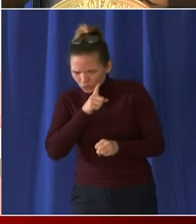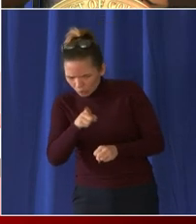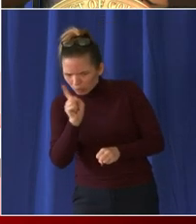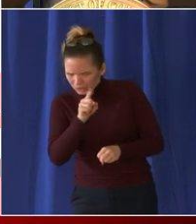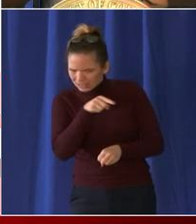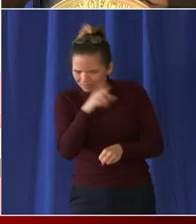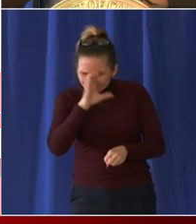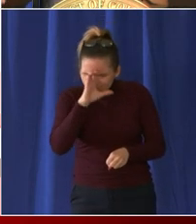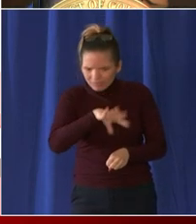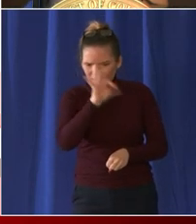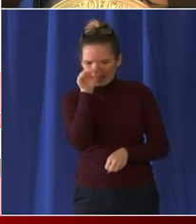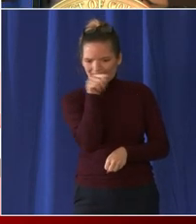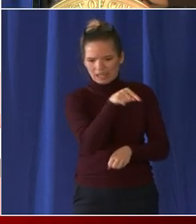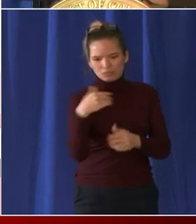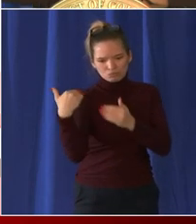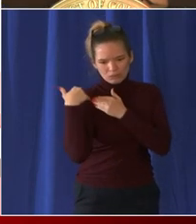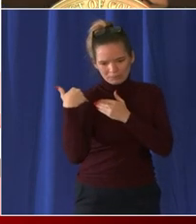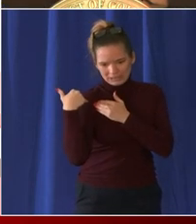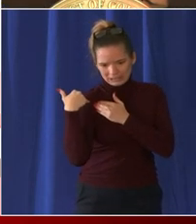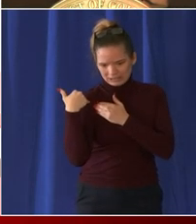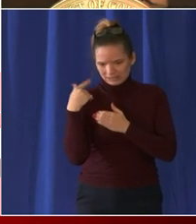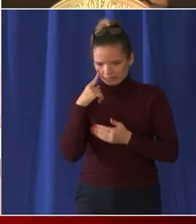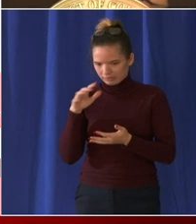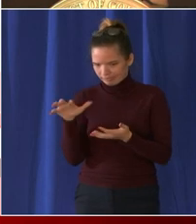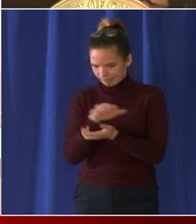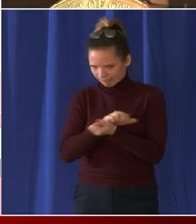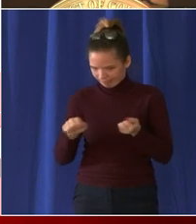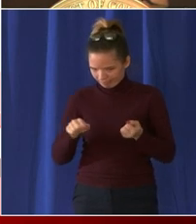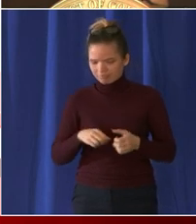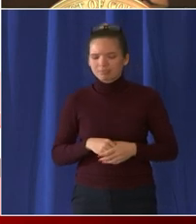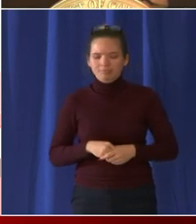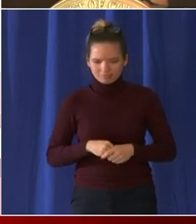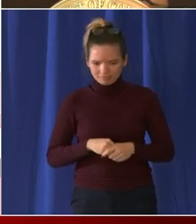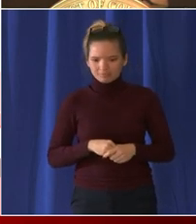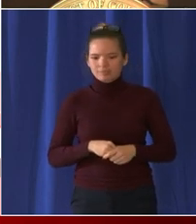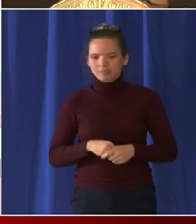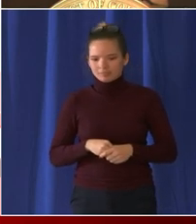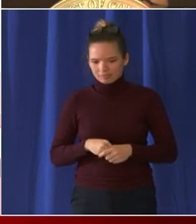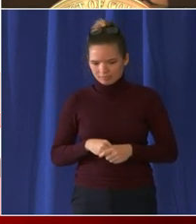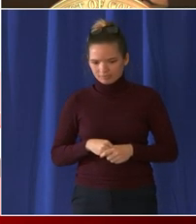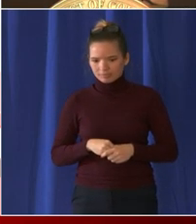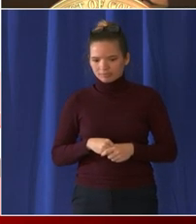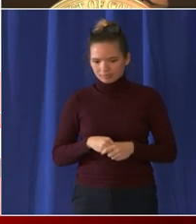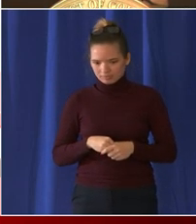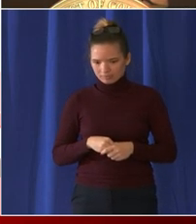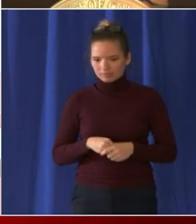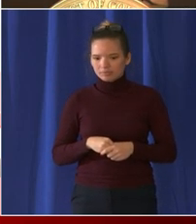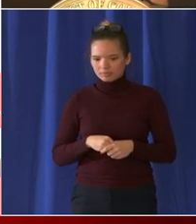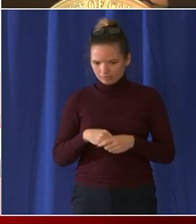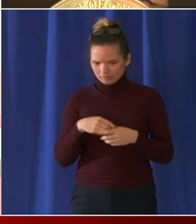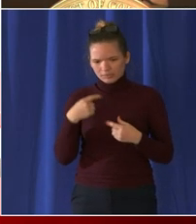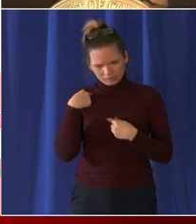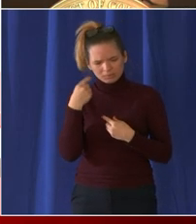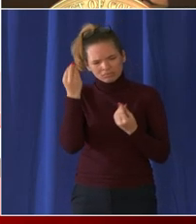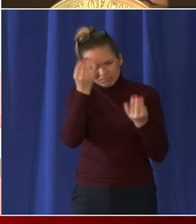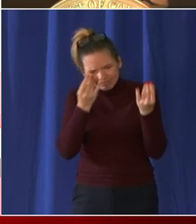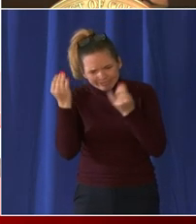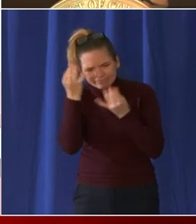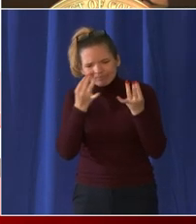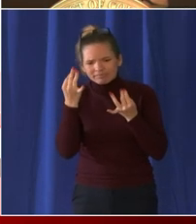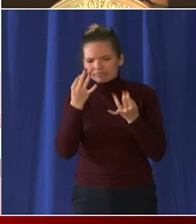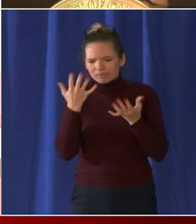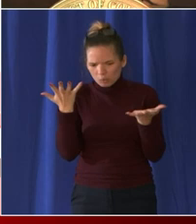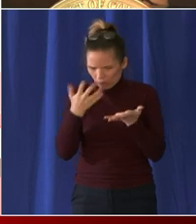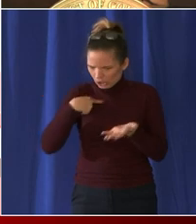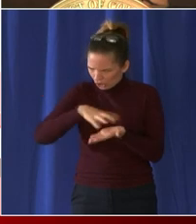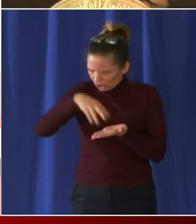reflect on what we've learned uh continue to call uh like all Washingtonians that